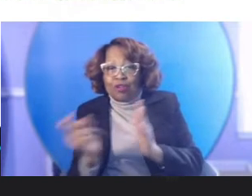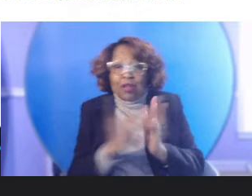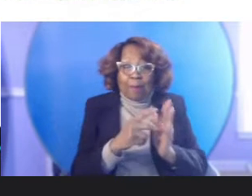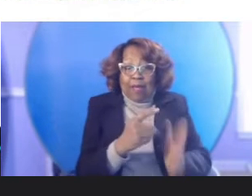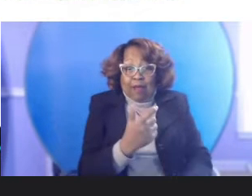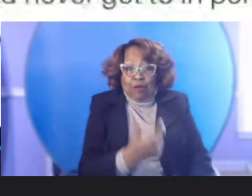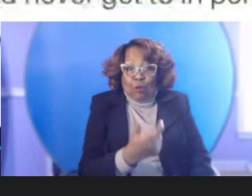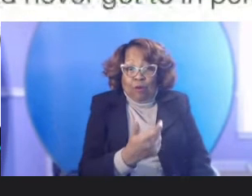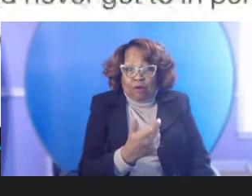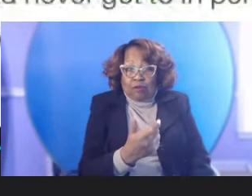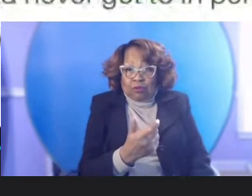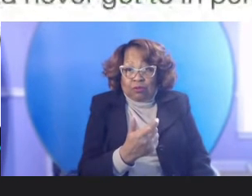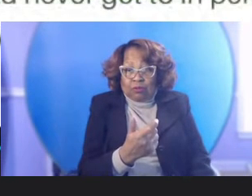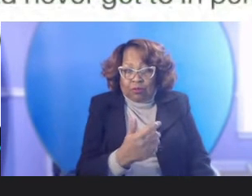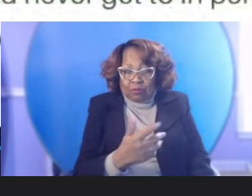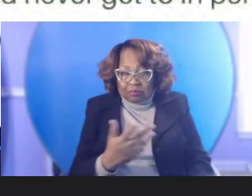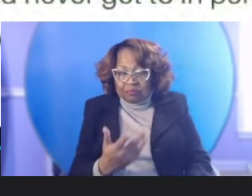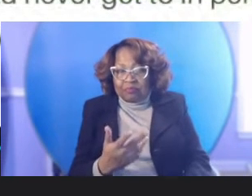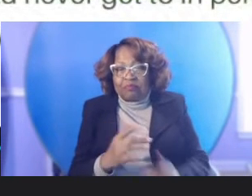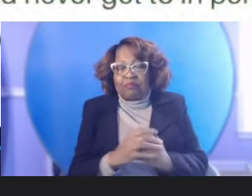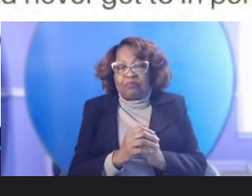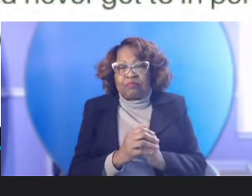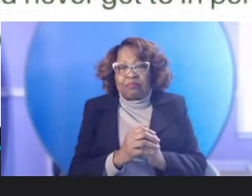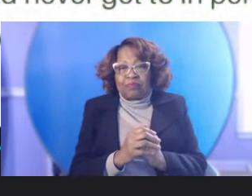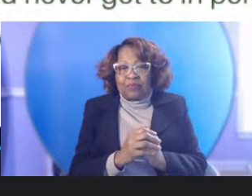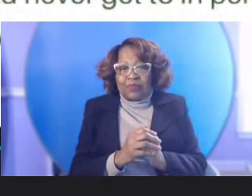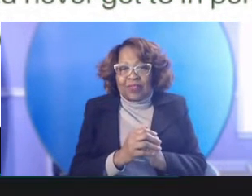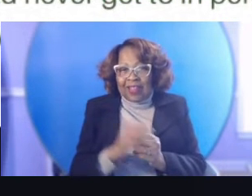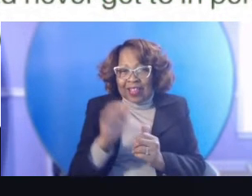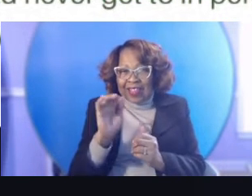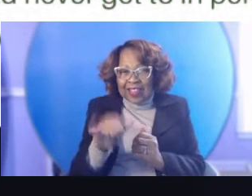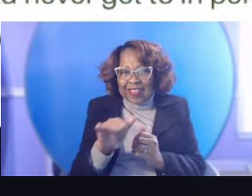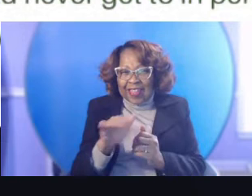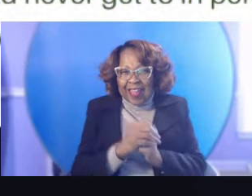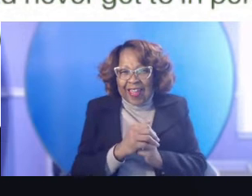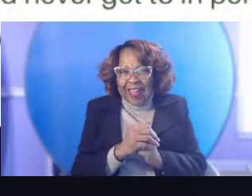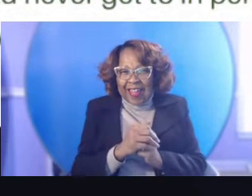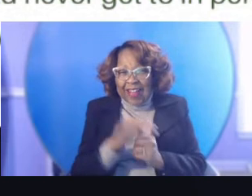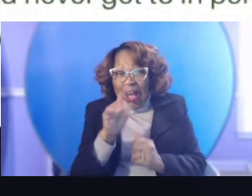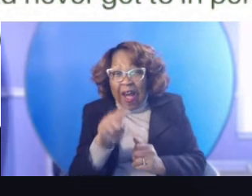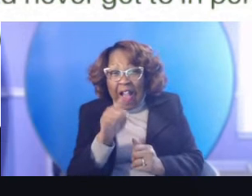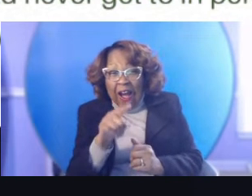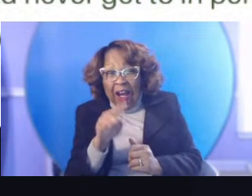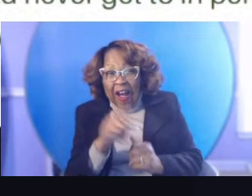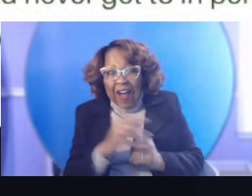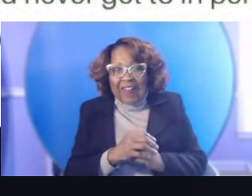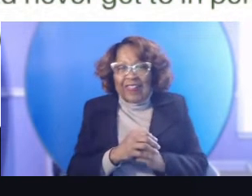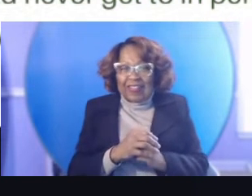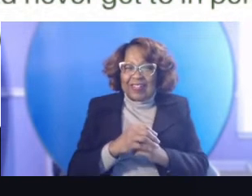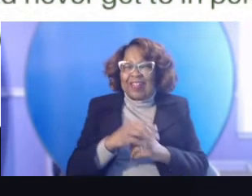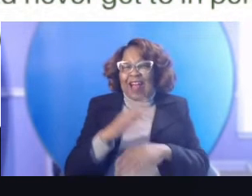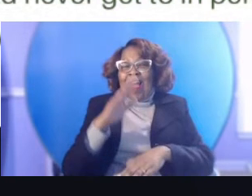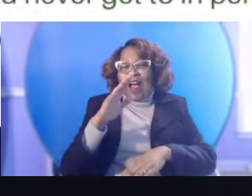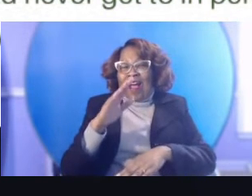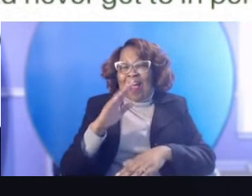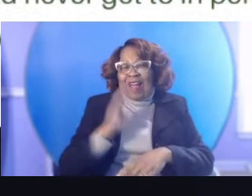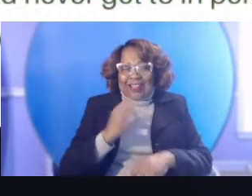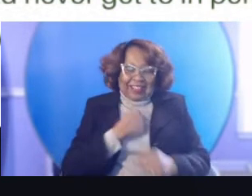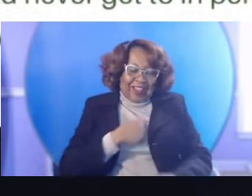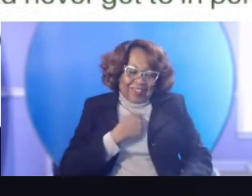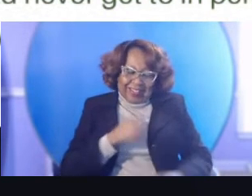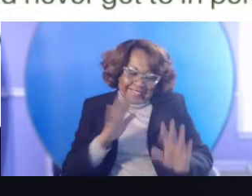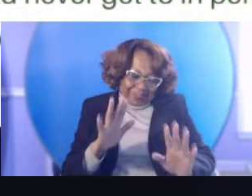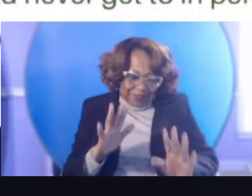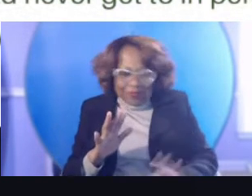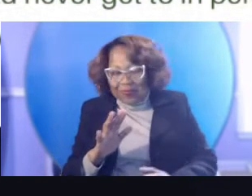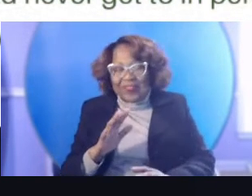have, um, look at that feed. Uh, our online summit changed our game. Sorry about that. Uh,